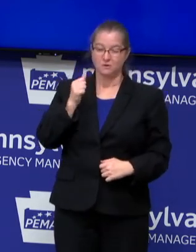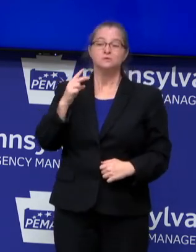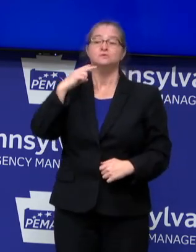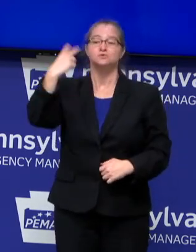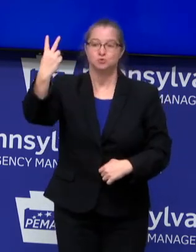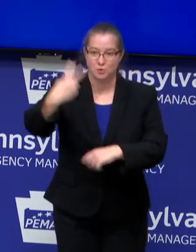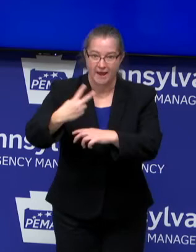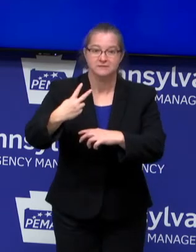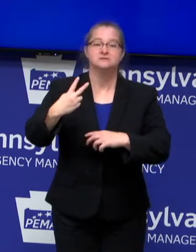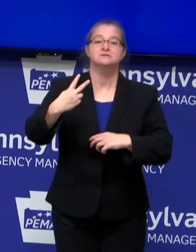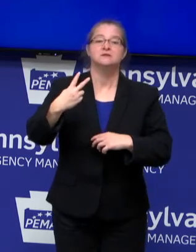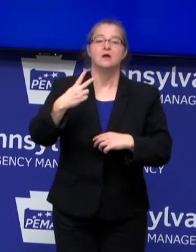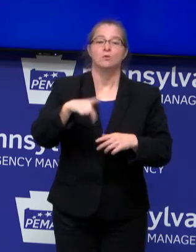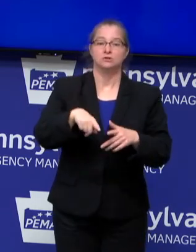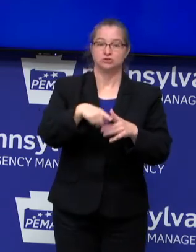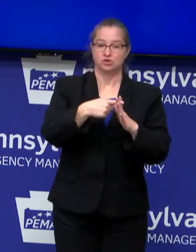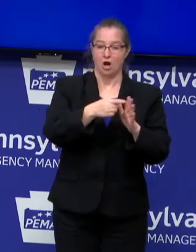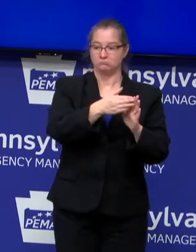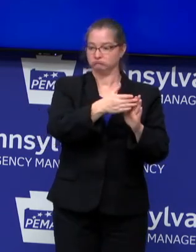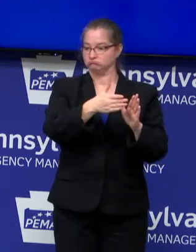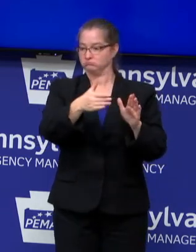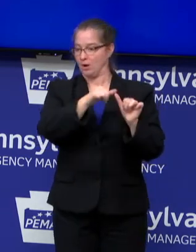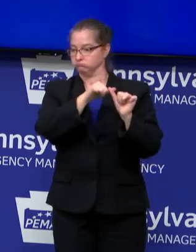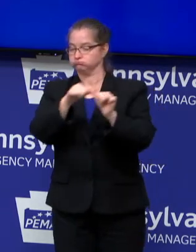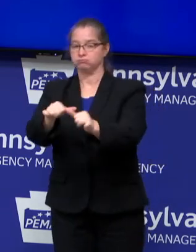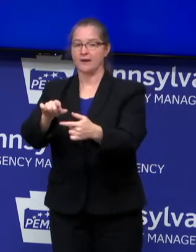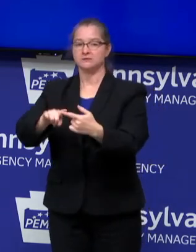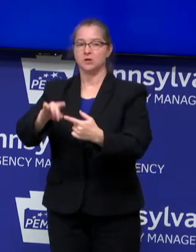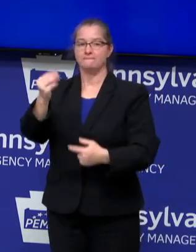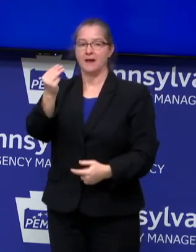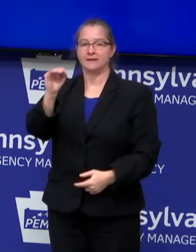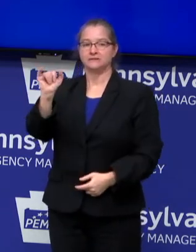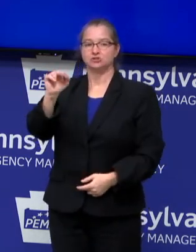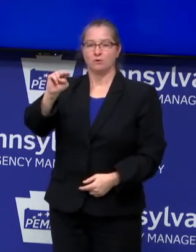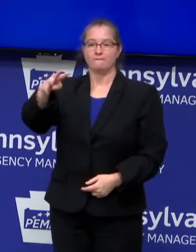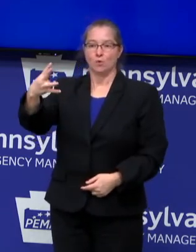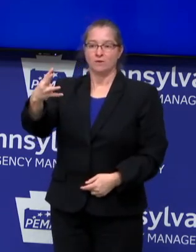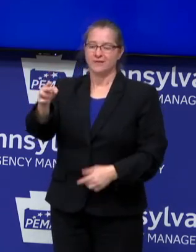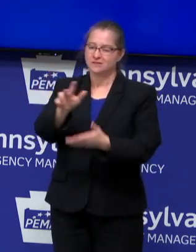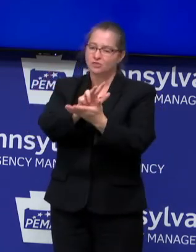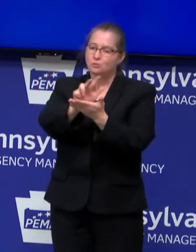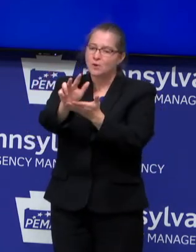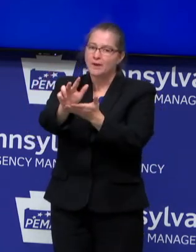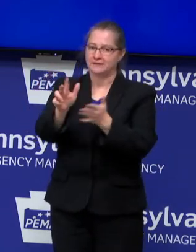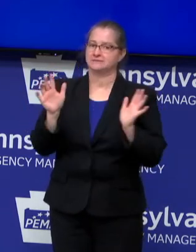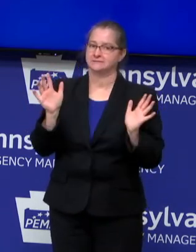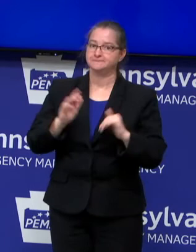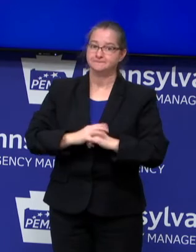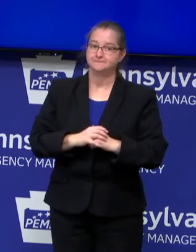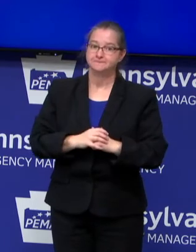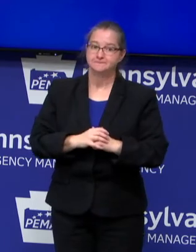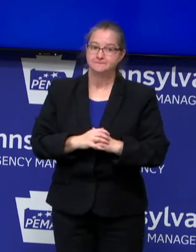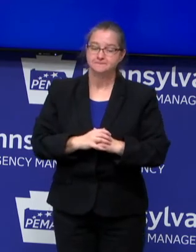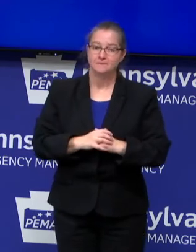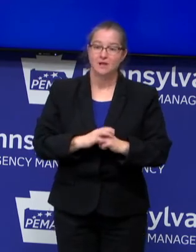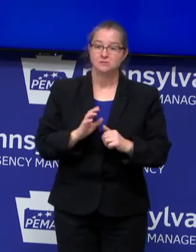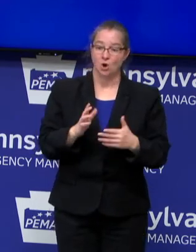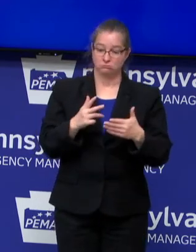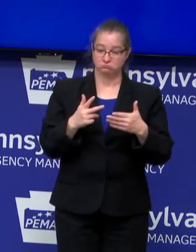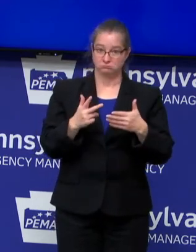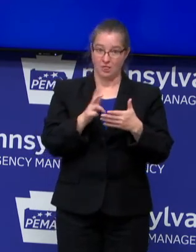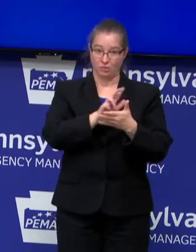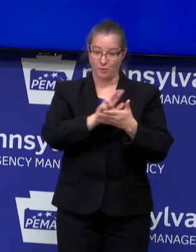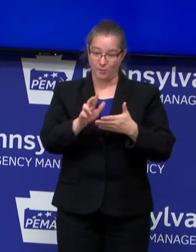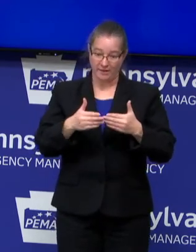12th, and will remain in effect until Monday, January 4th. That's three weeks. For the next three weeks,